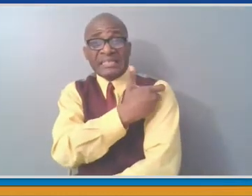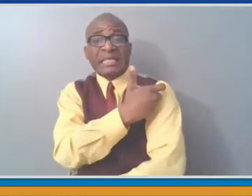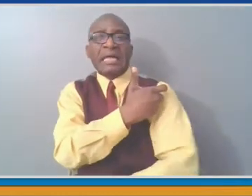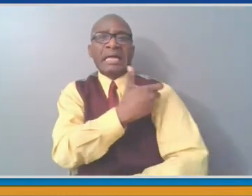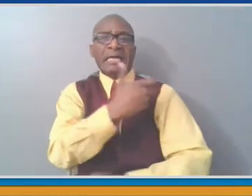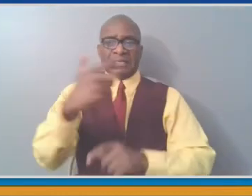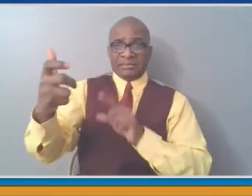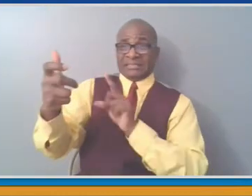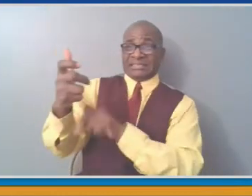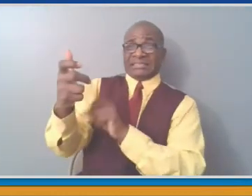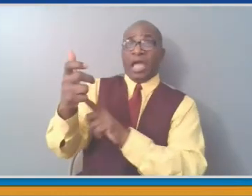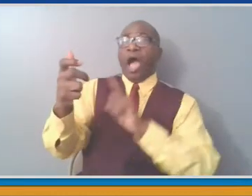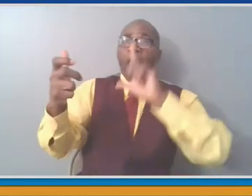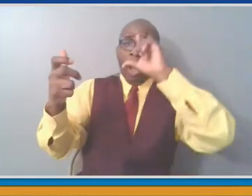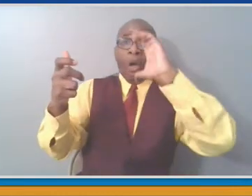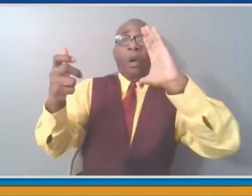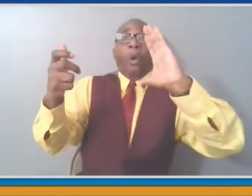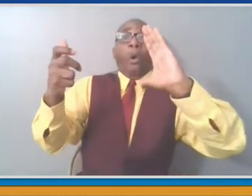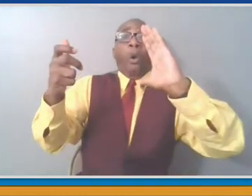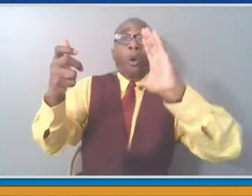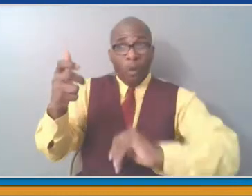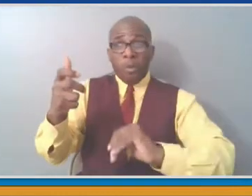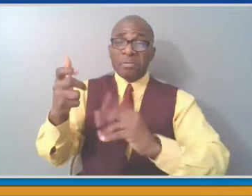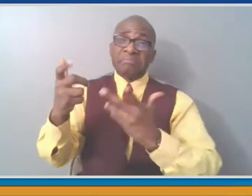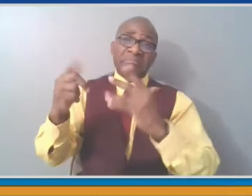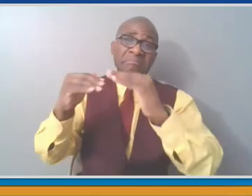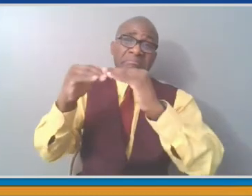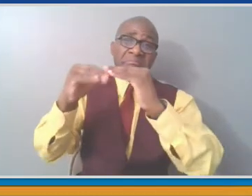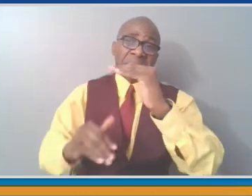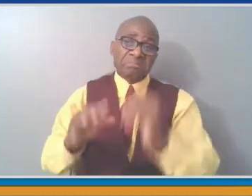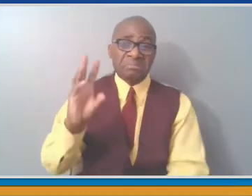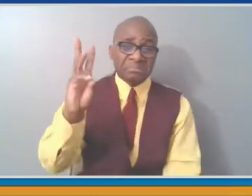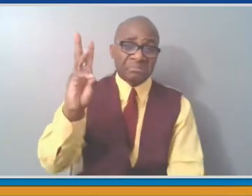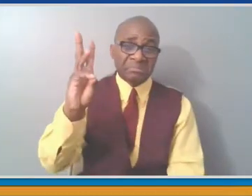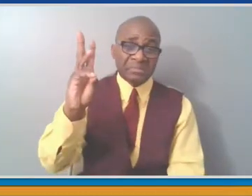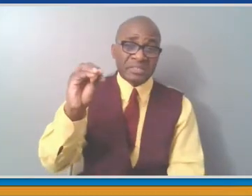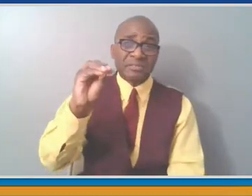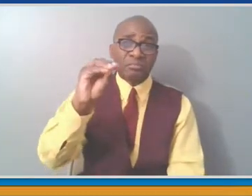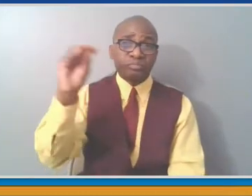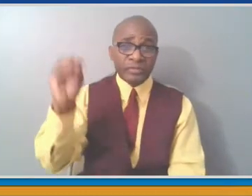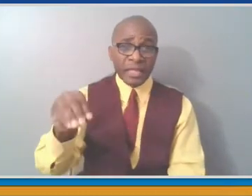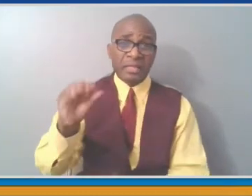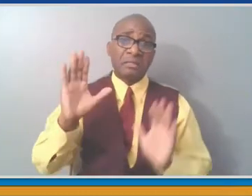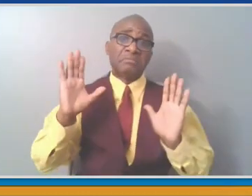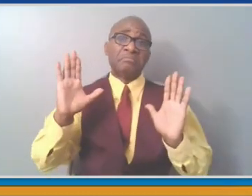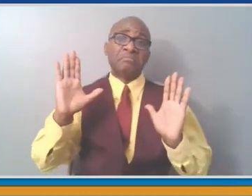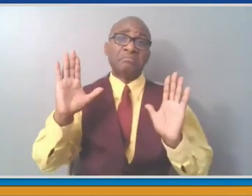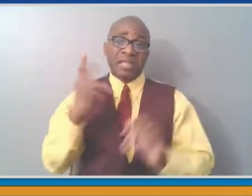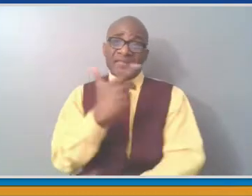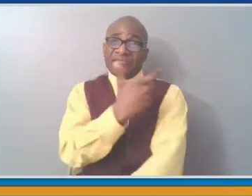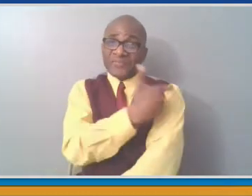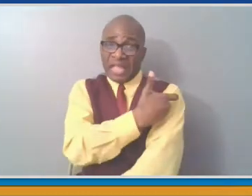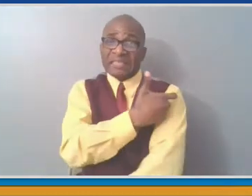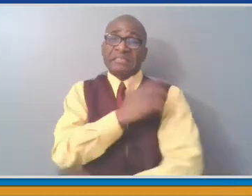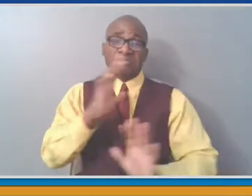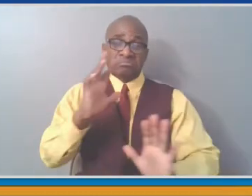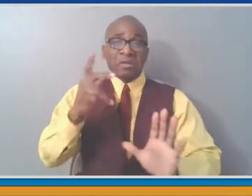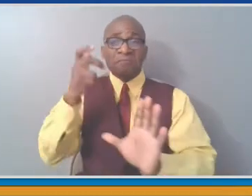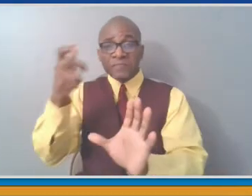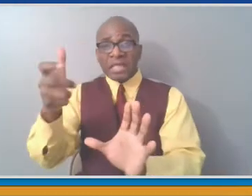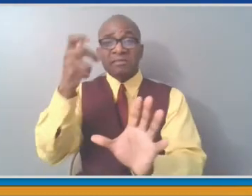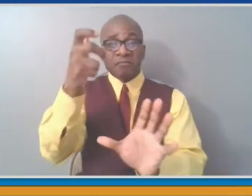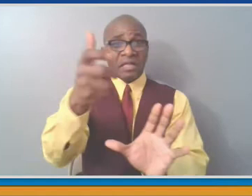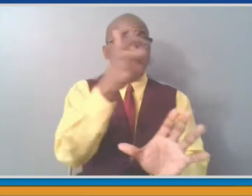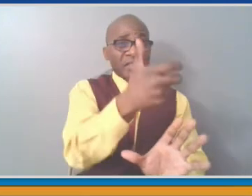are comfortable taking the vaccine. We're not quite there yet, but we're moving in that direction, and try to reach now an additional 20-30 percent of people